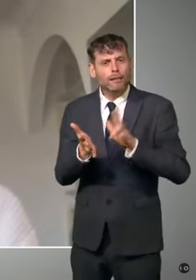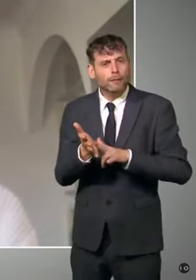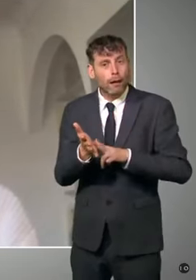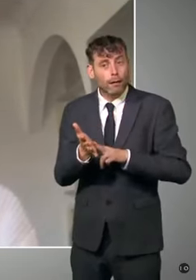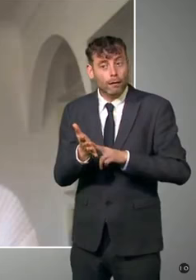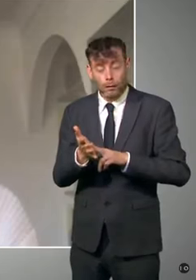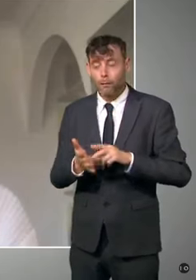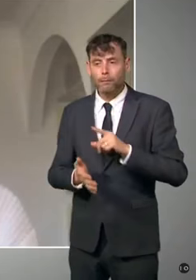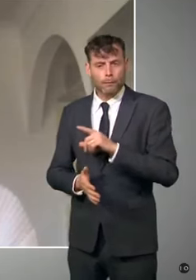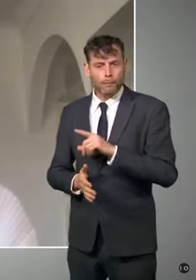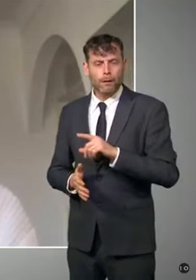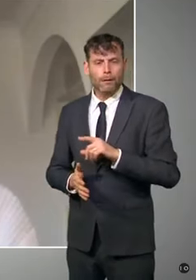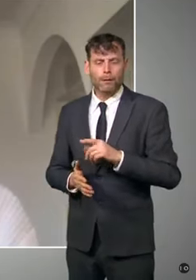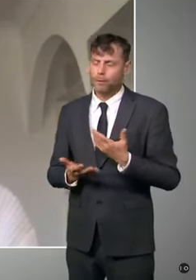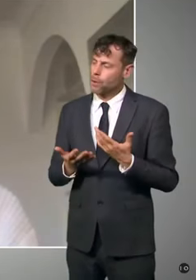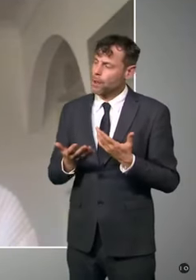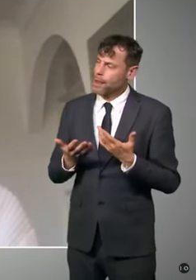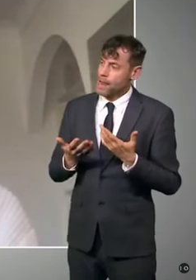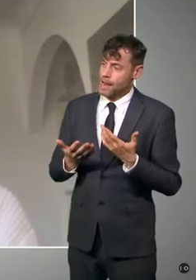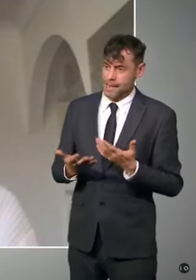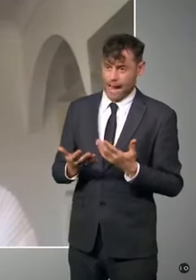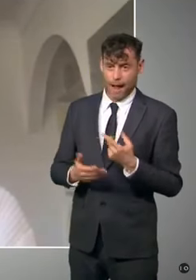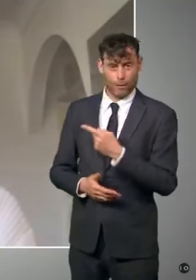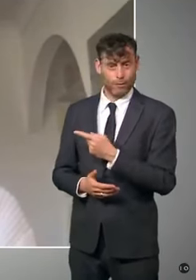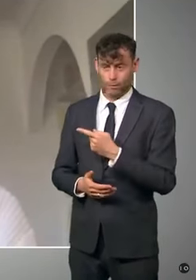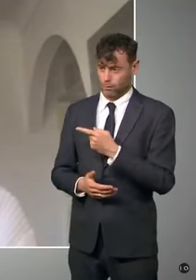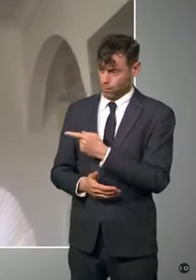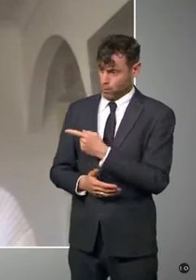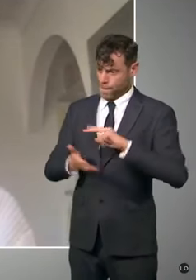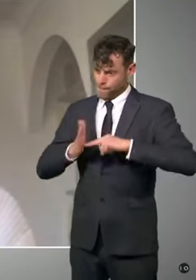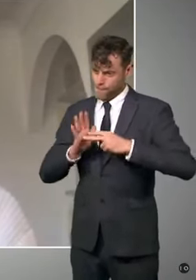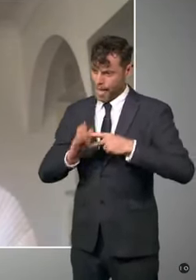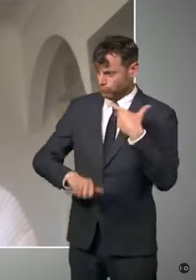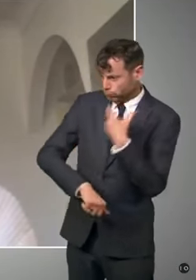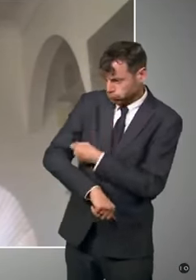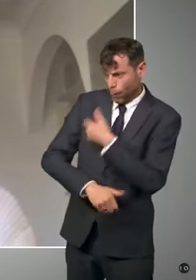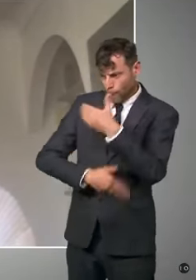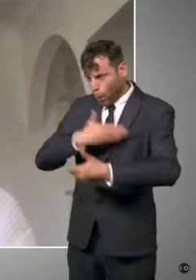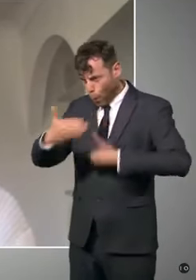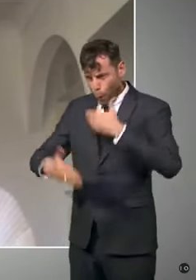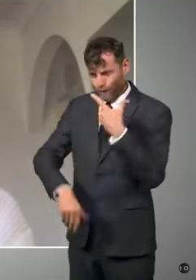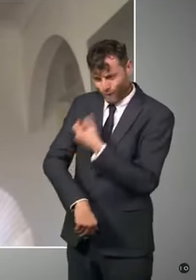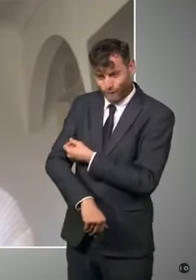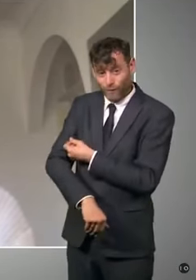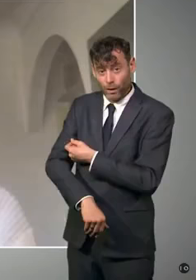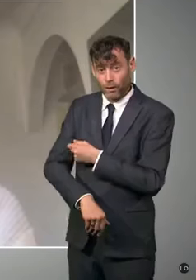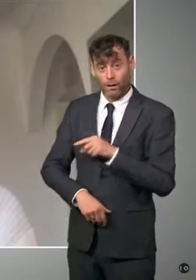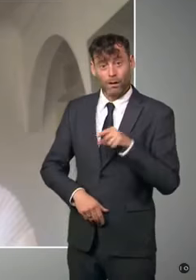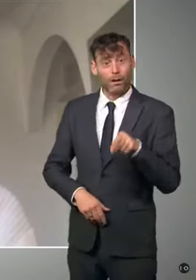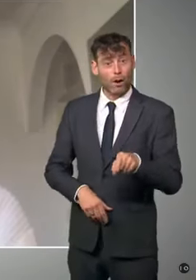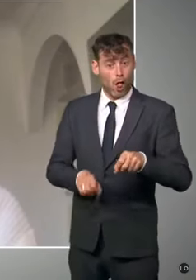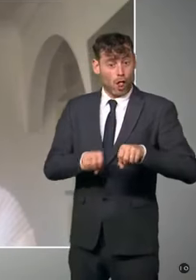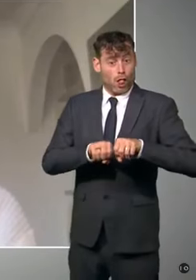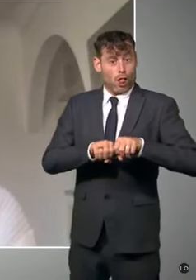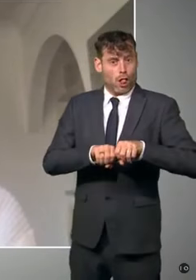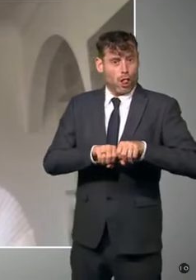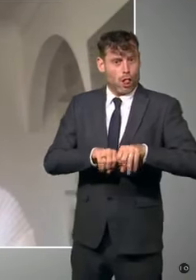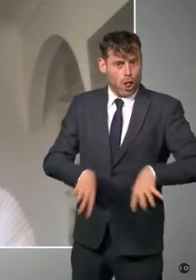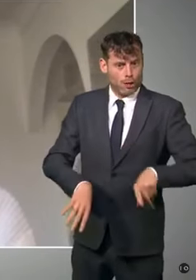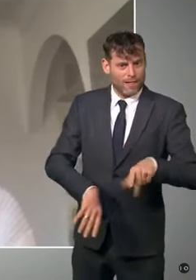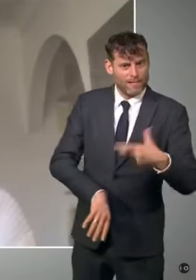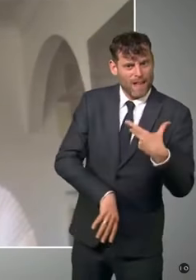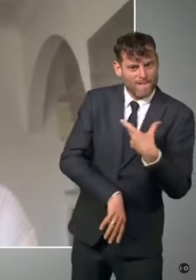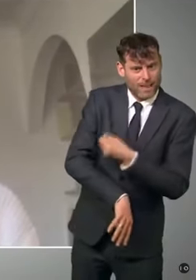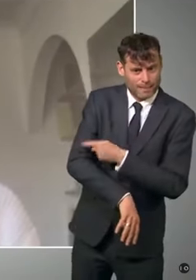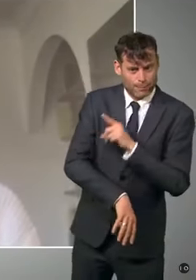cohort of people? Um, if we, if we encounter any difficulties, I know that we're waiting for its approval. Uh, and secondly, on, on